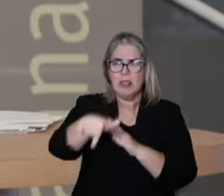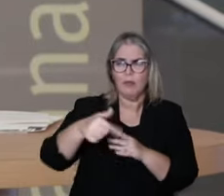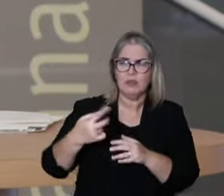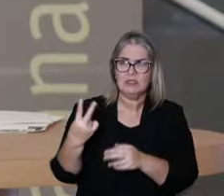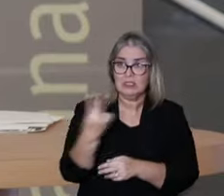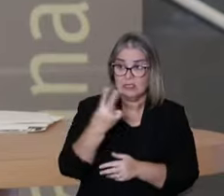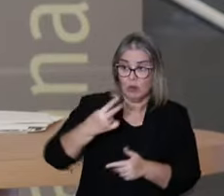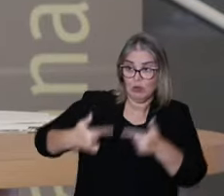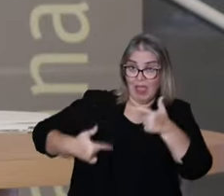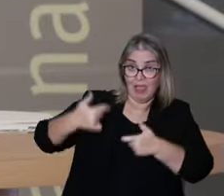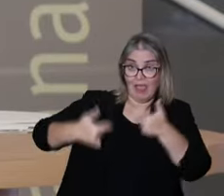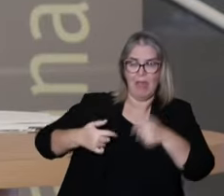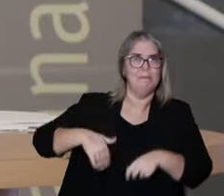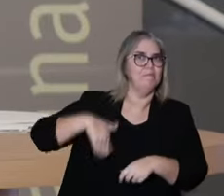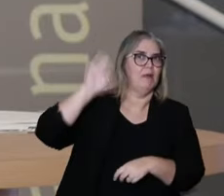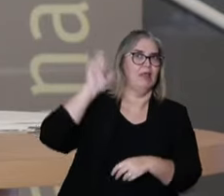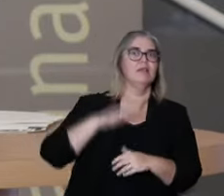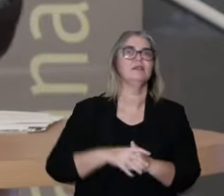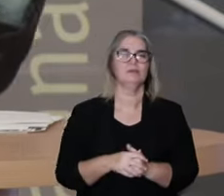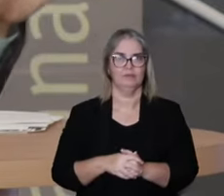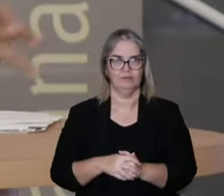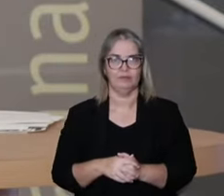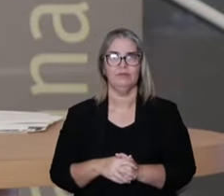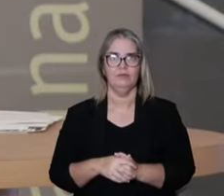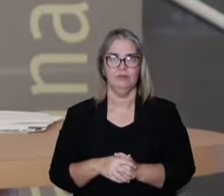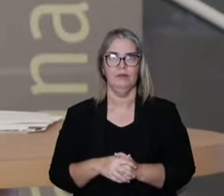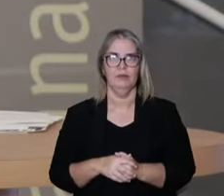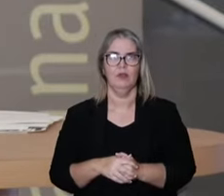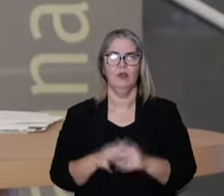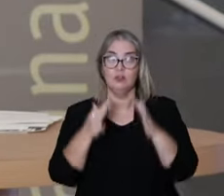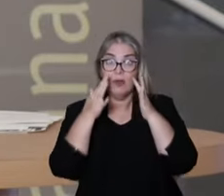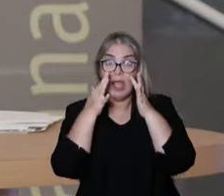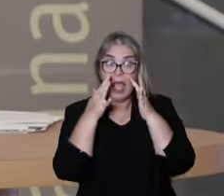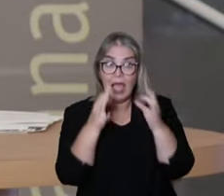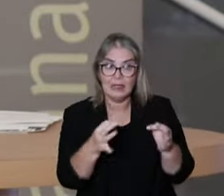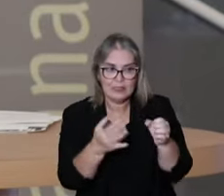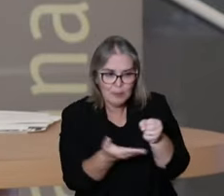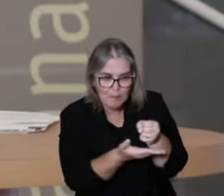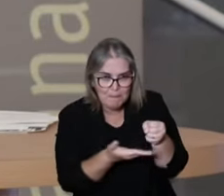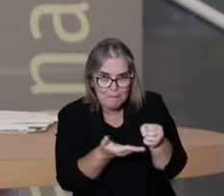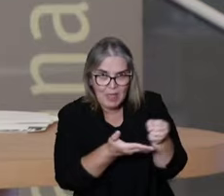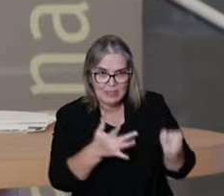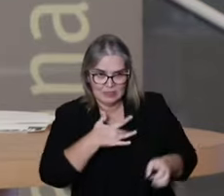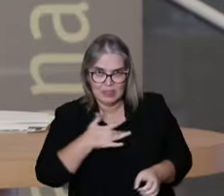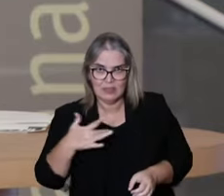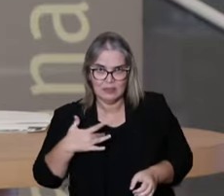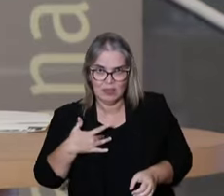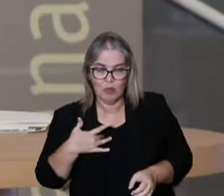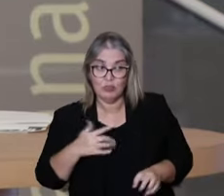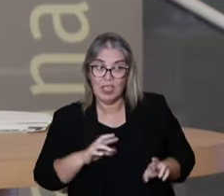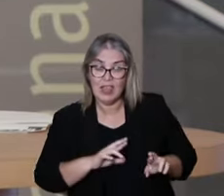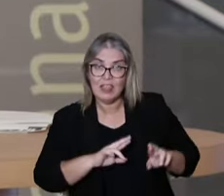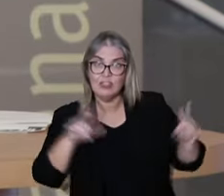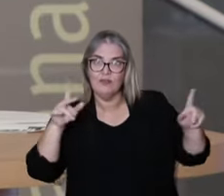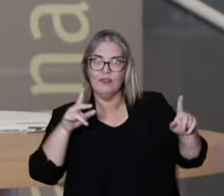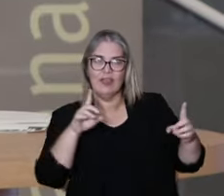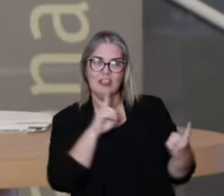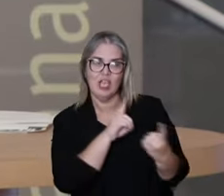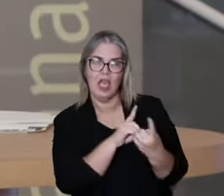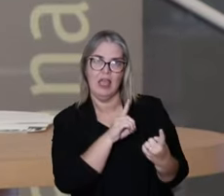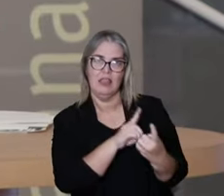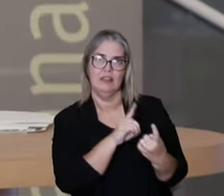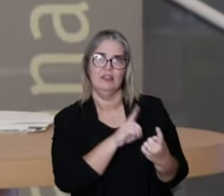world as of the Second World War. So the idea of a primary care is different from